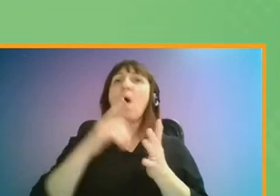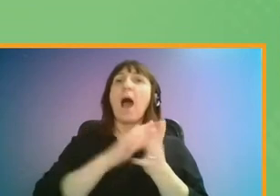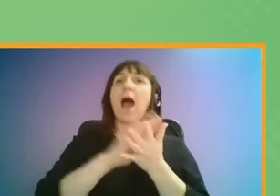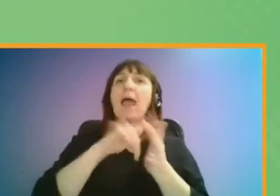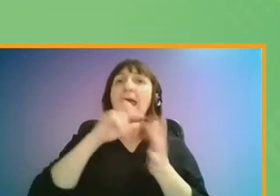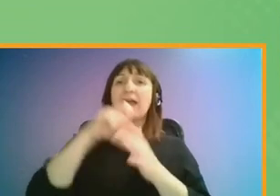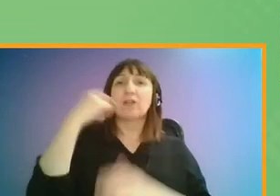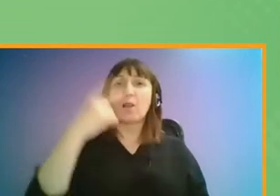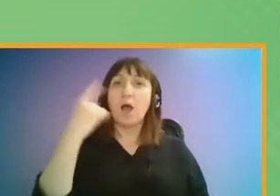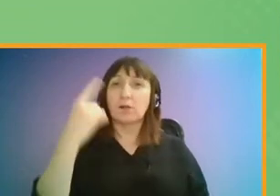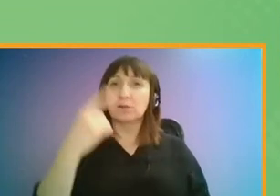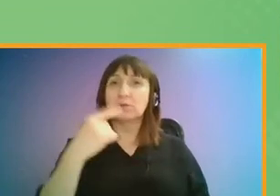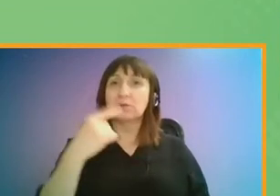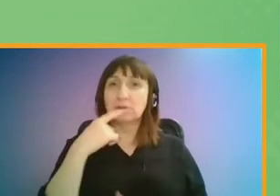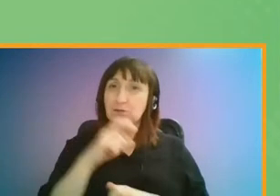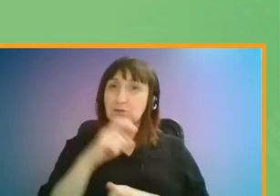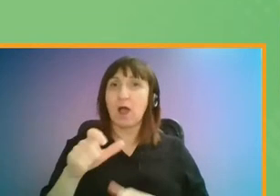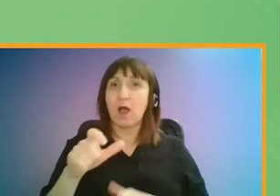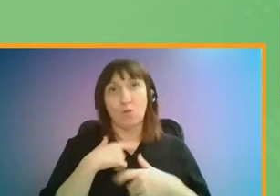currently is not.